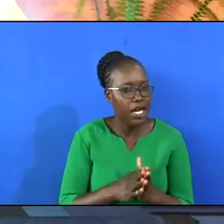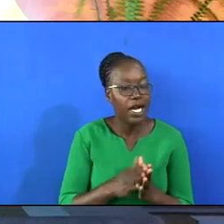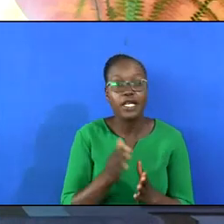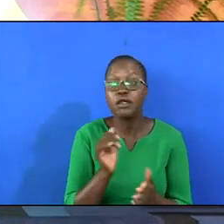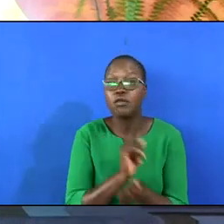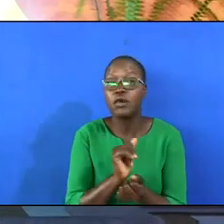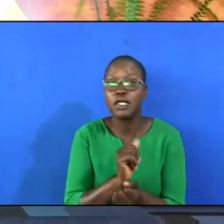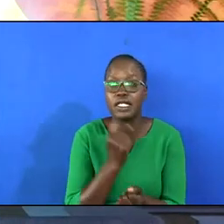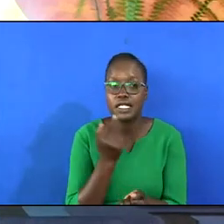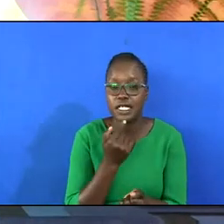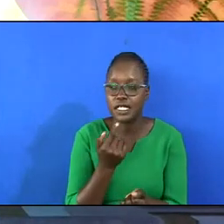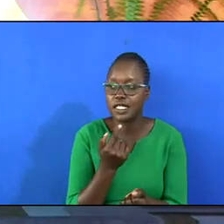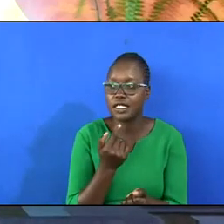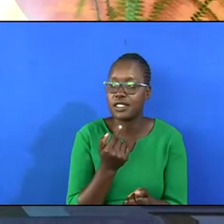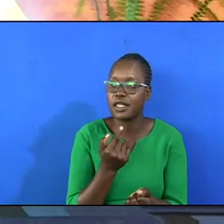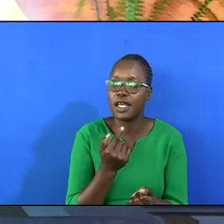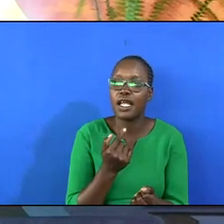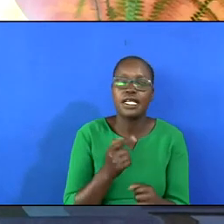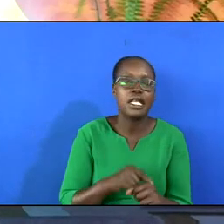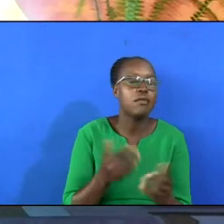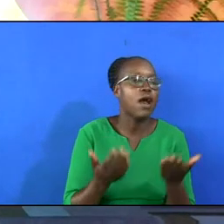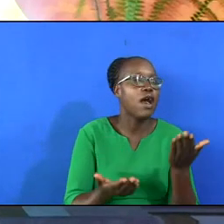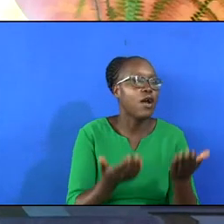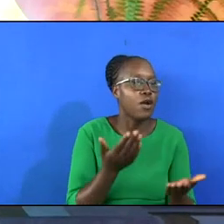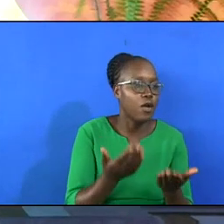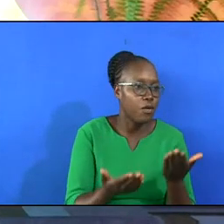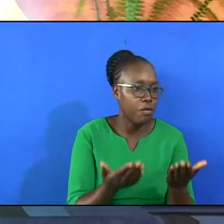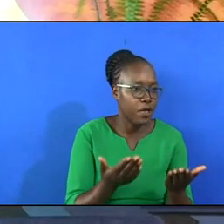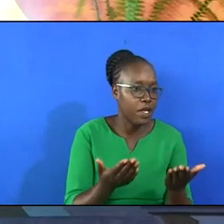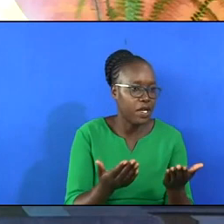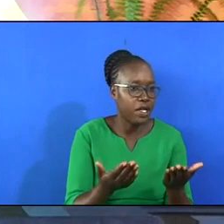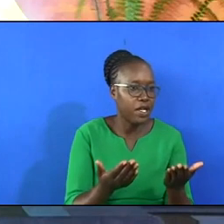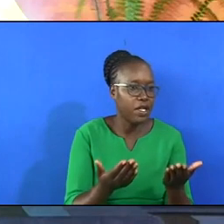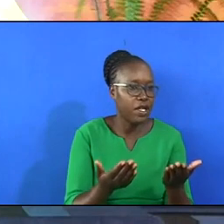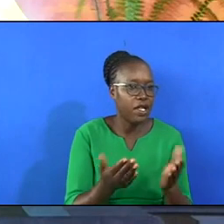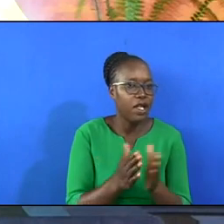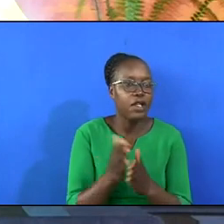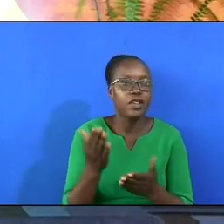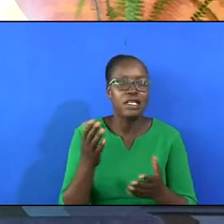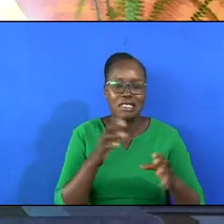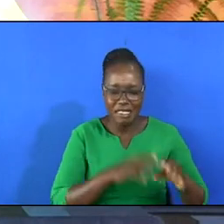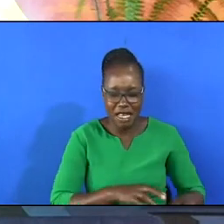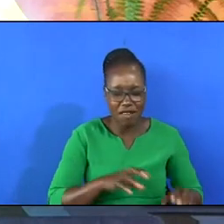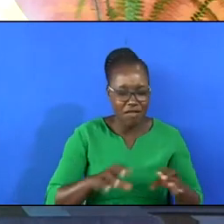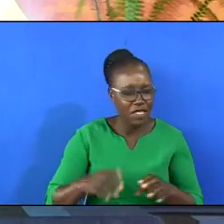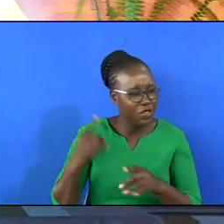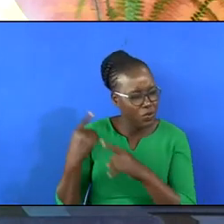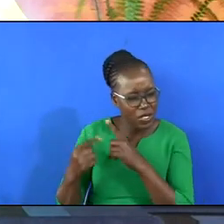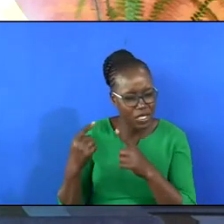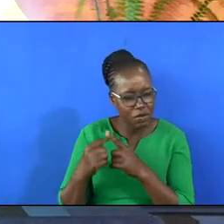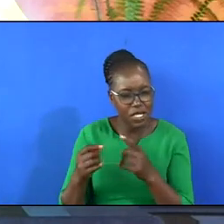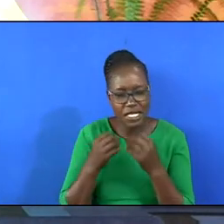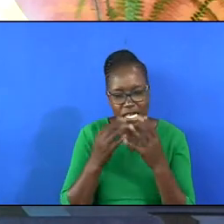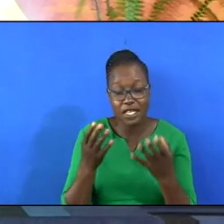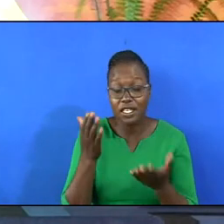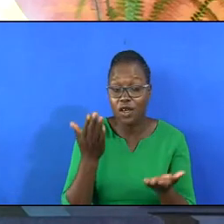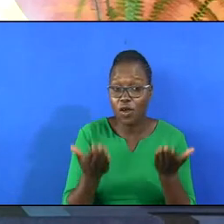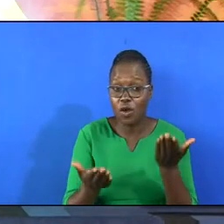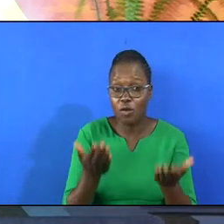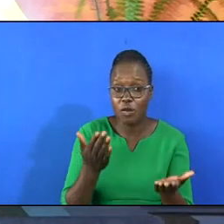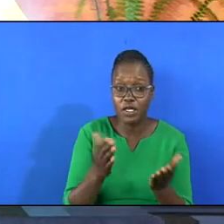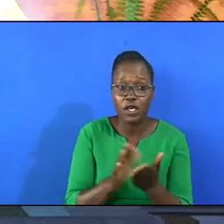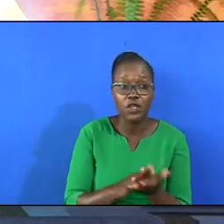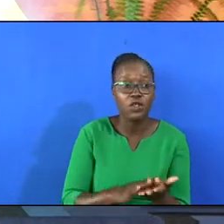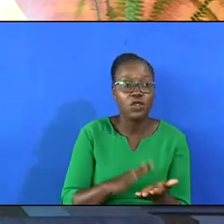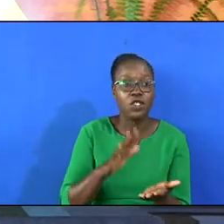say, when I compare the sufferings that we are going through, there are nothing compared to